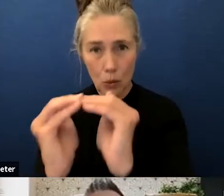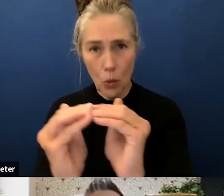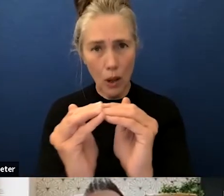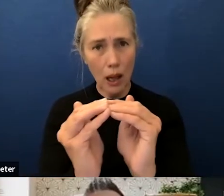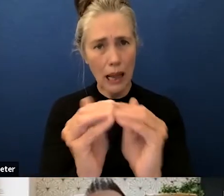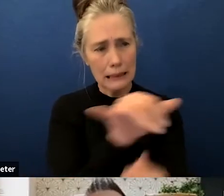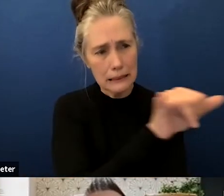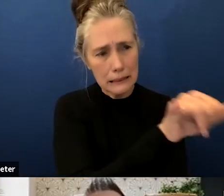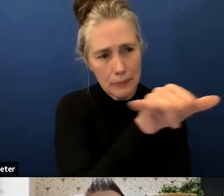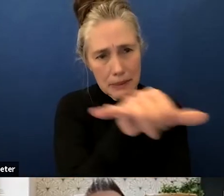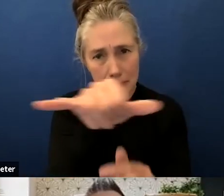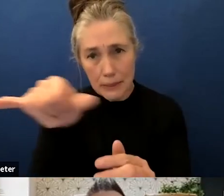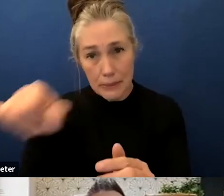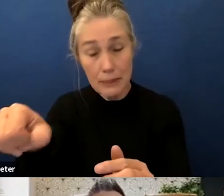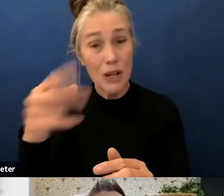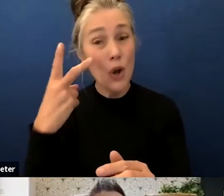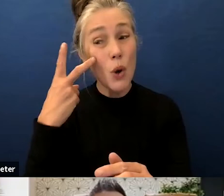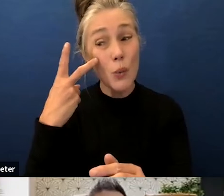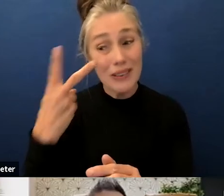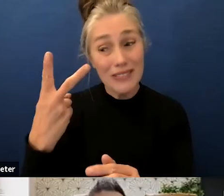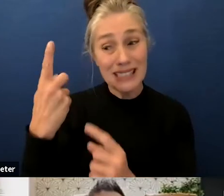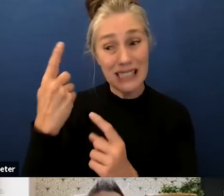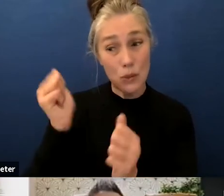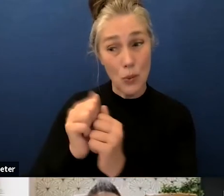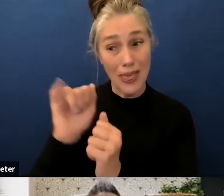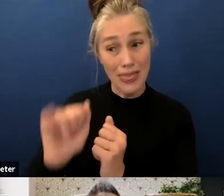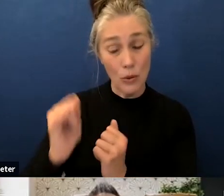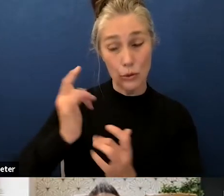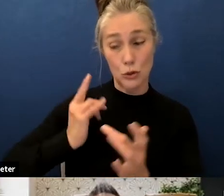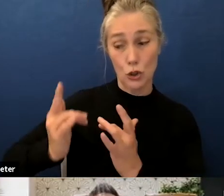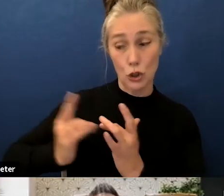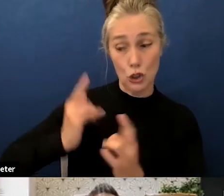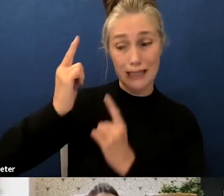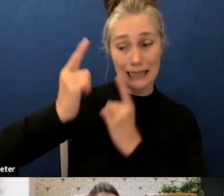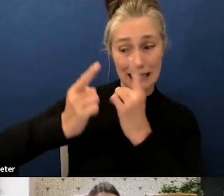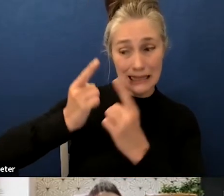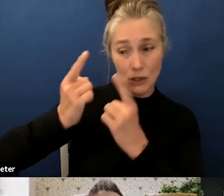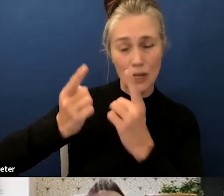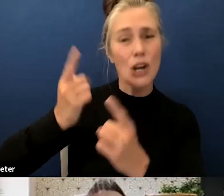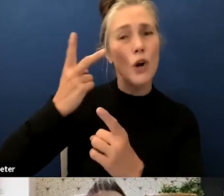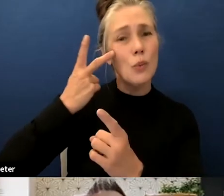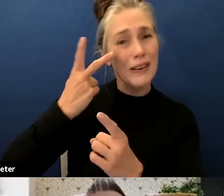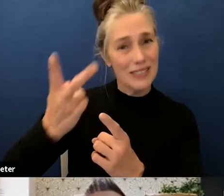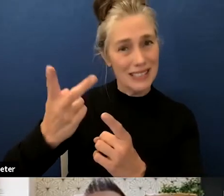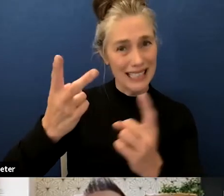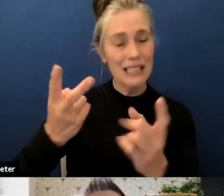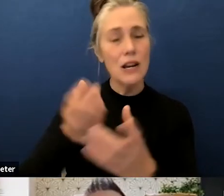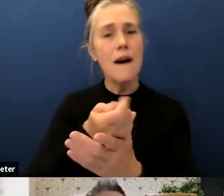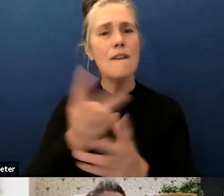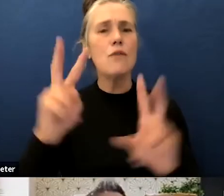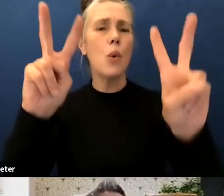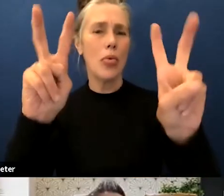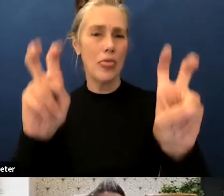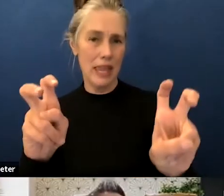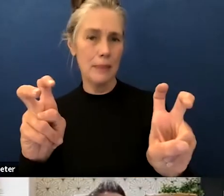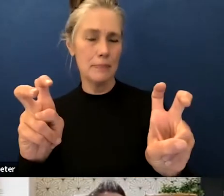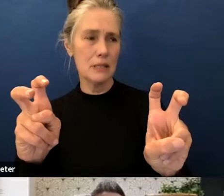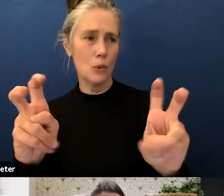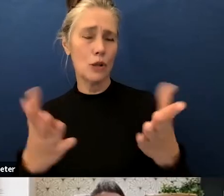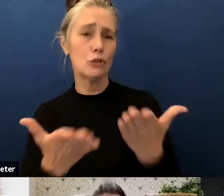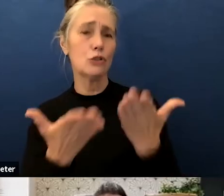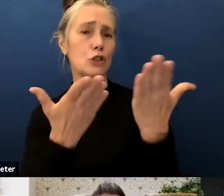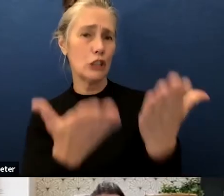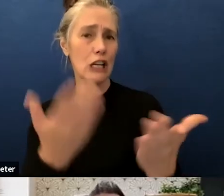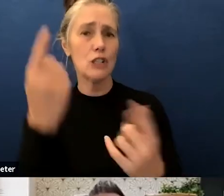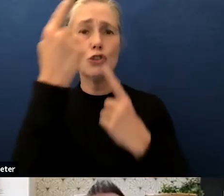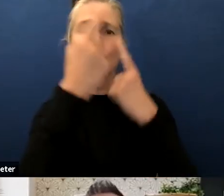what we've seen through this process is really two kind of themes emerging for you guys to contemplate and i guess you know the